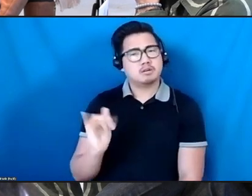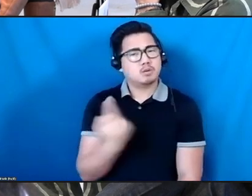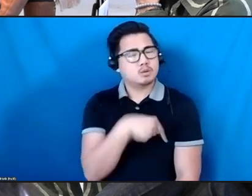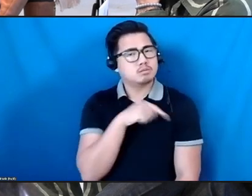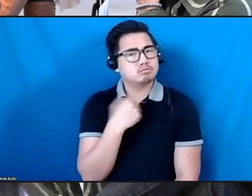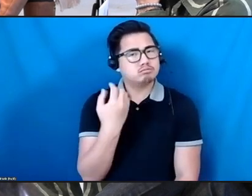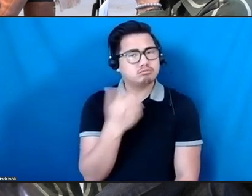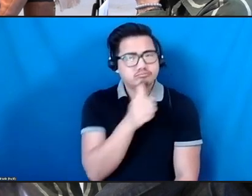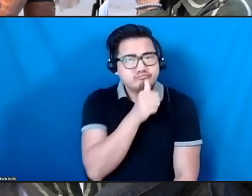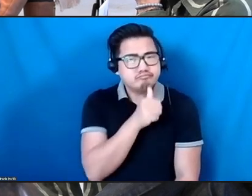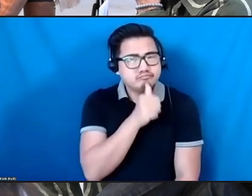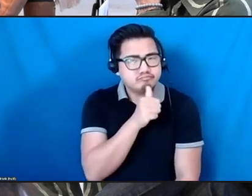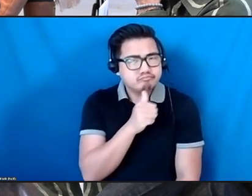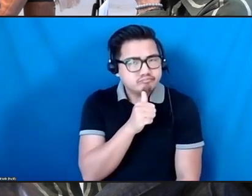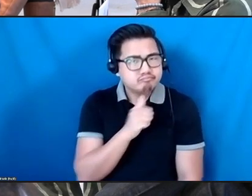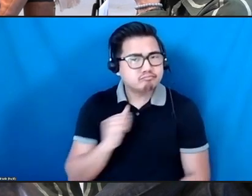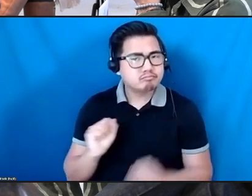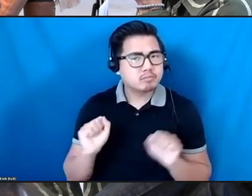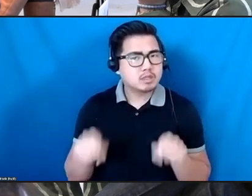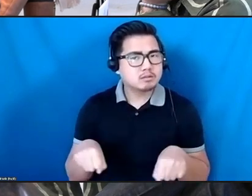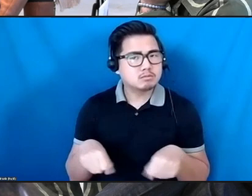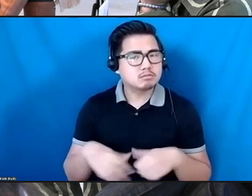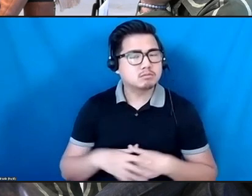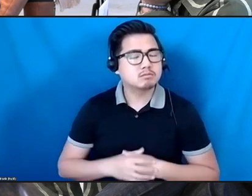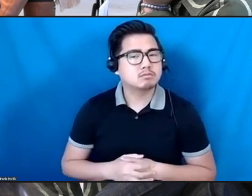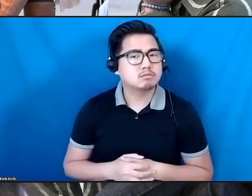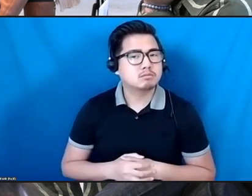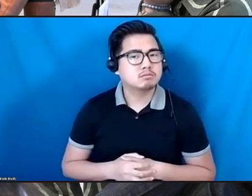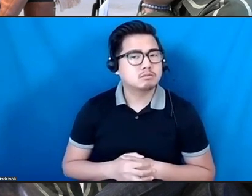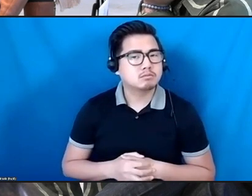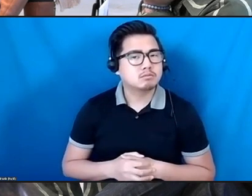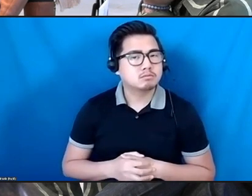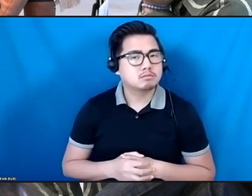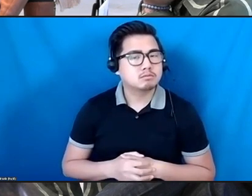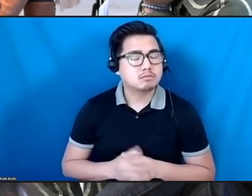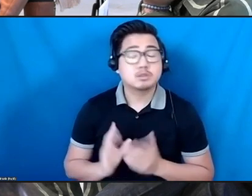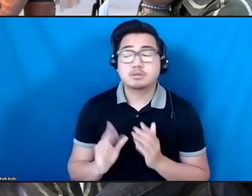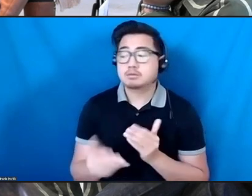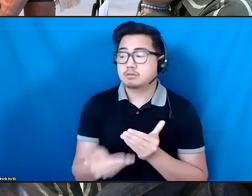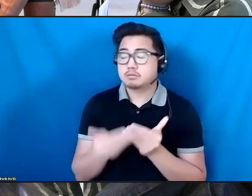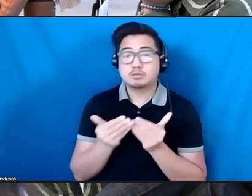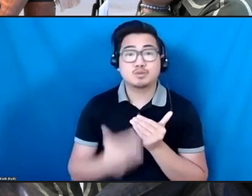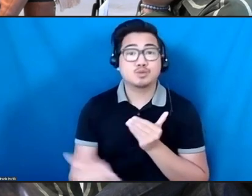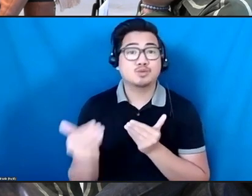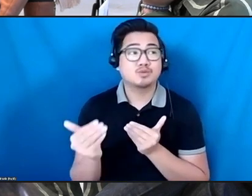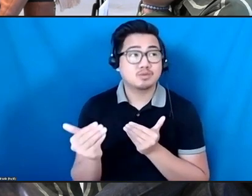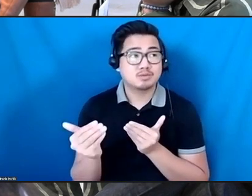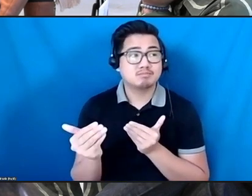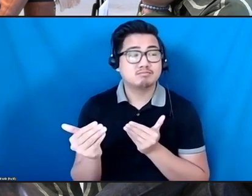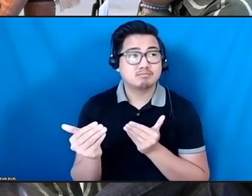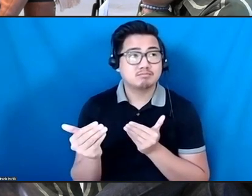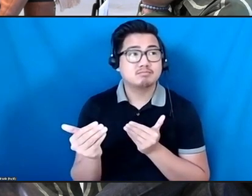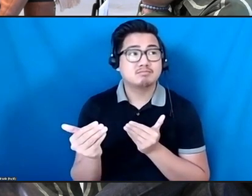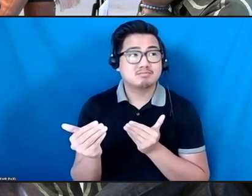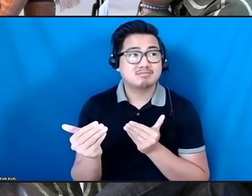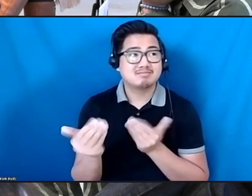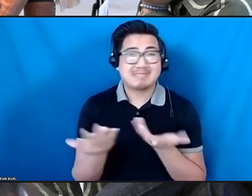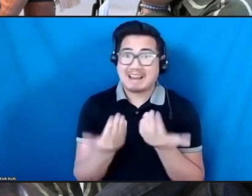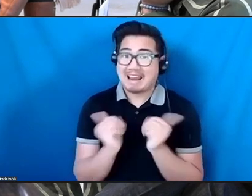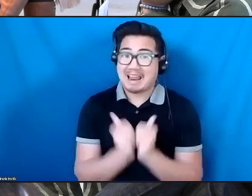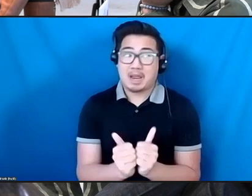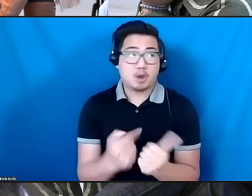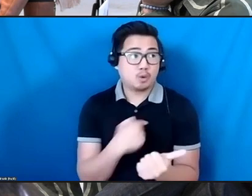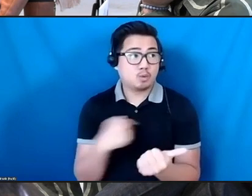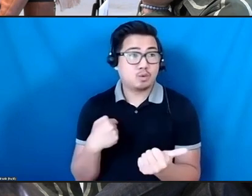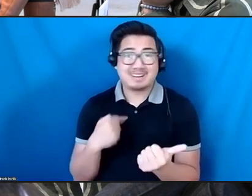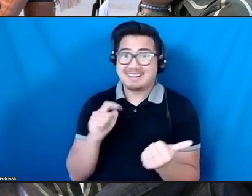going forward, the ways in which we have to support one another and work